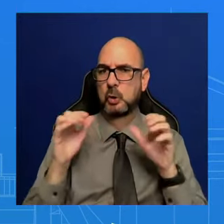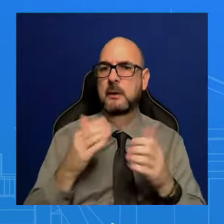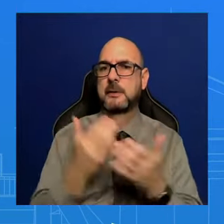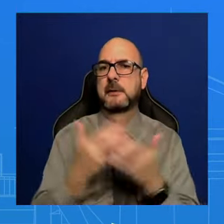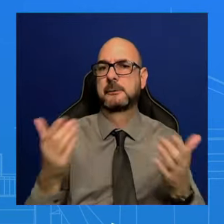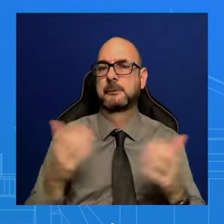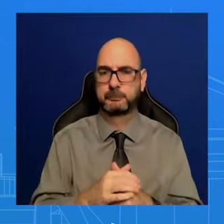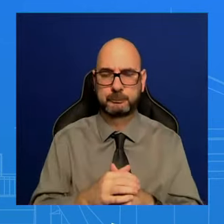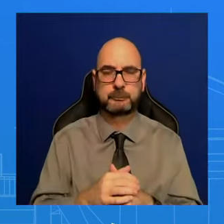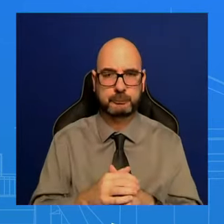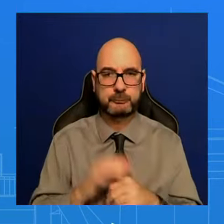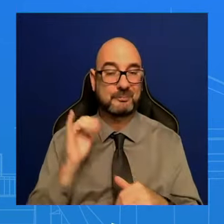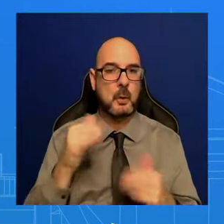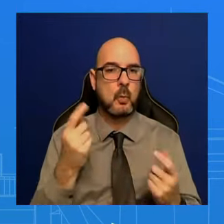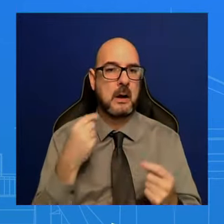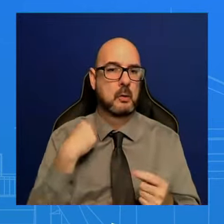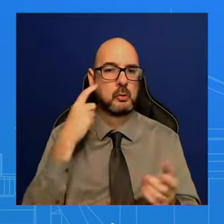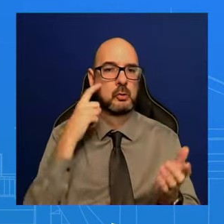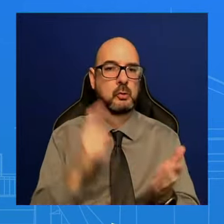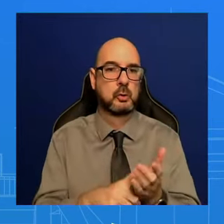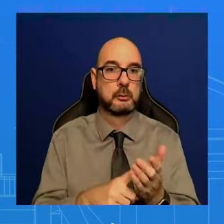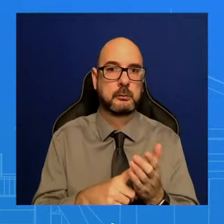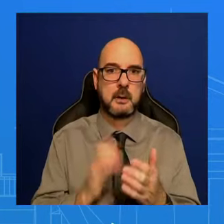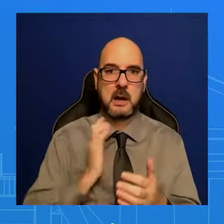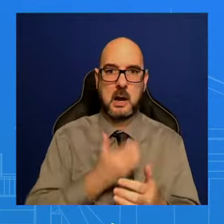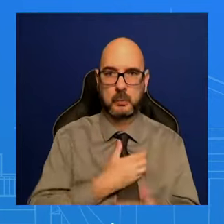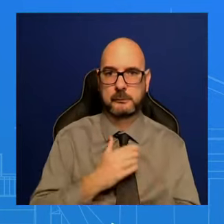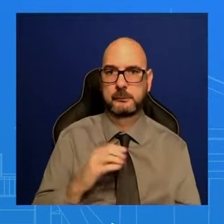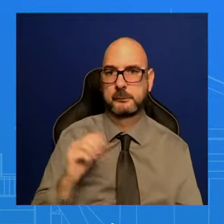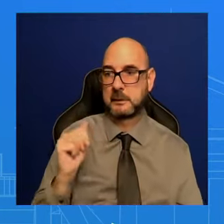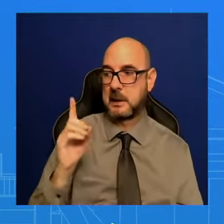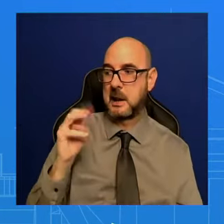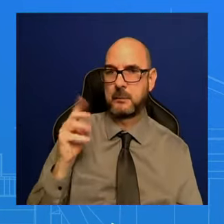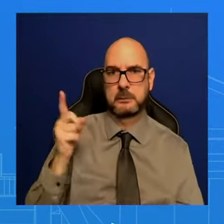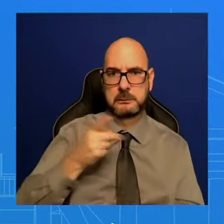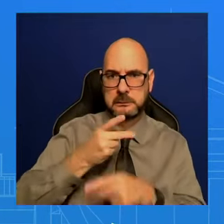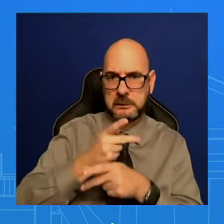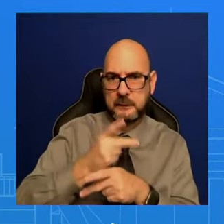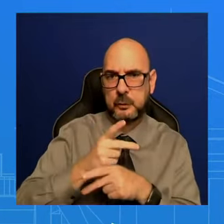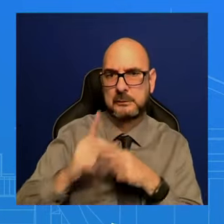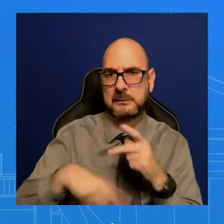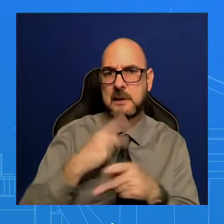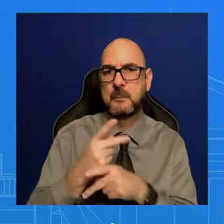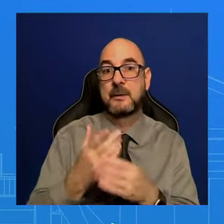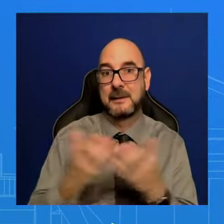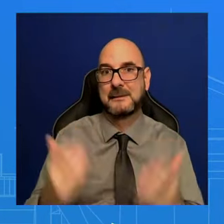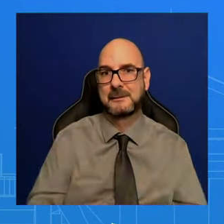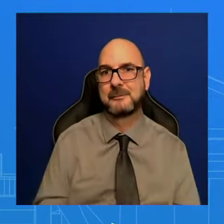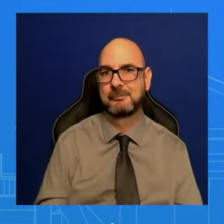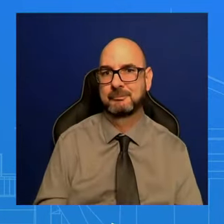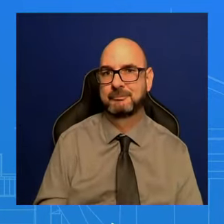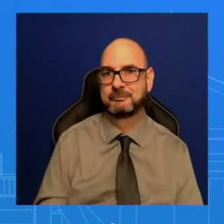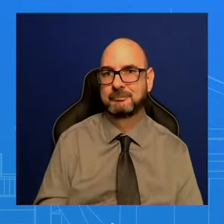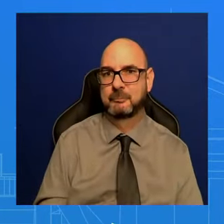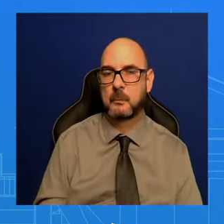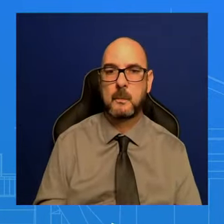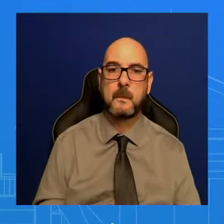several weeks. Okay. Continuing on the Houthis. Yeah. Why is the U.S. Navy having so little